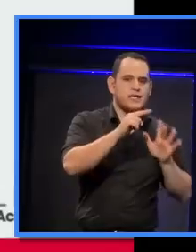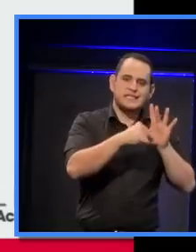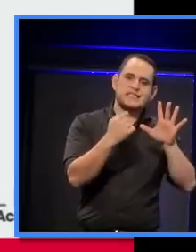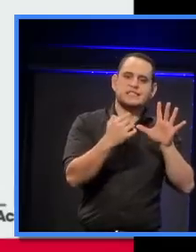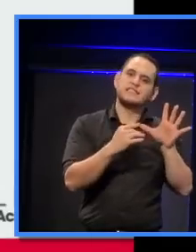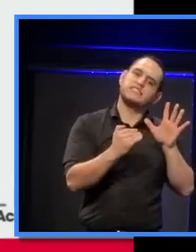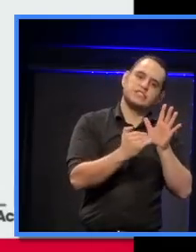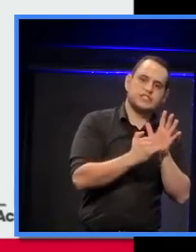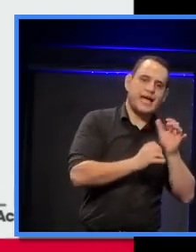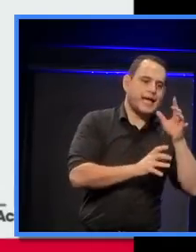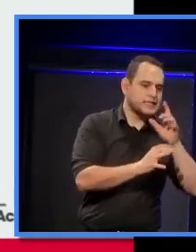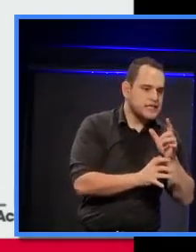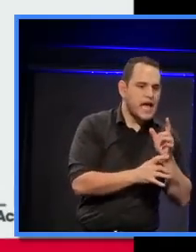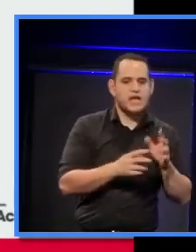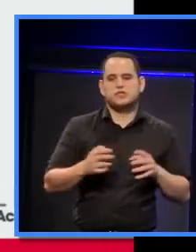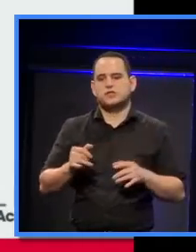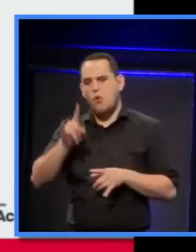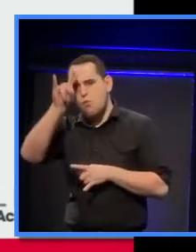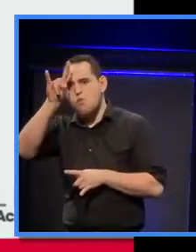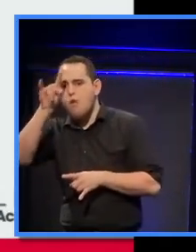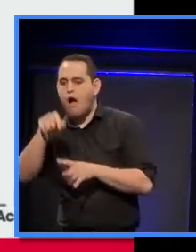a primary goal of symphony music.